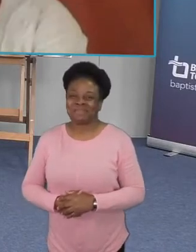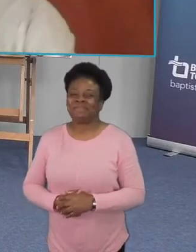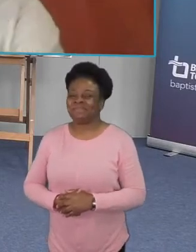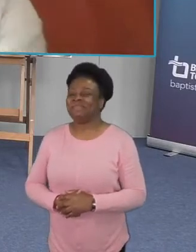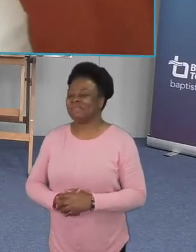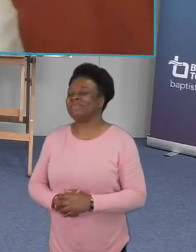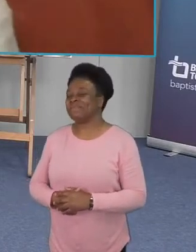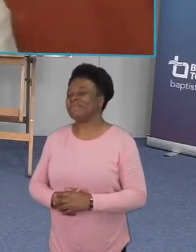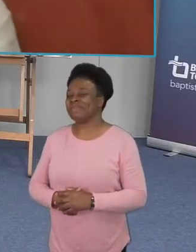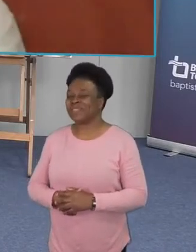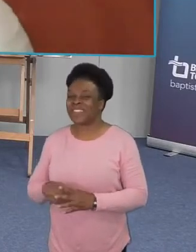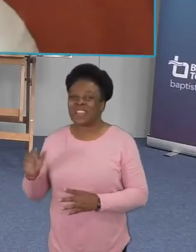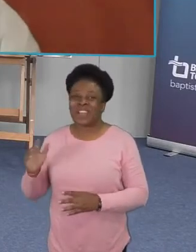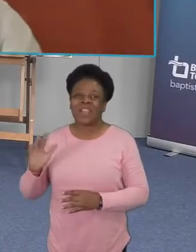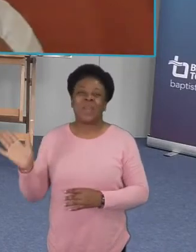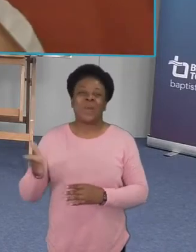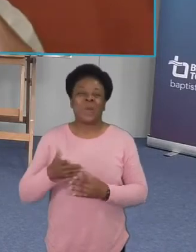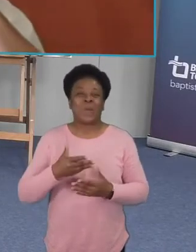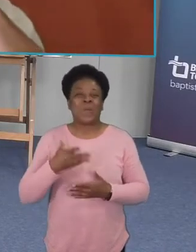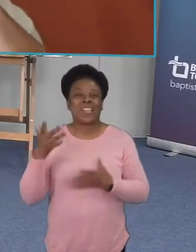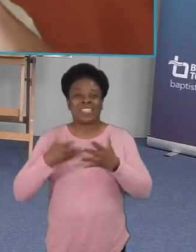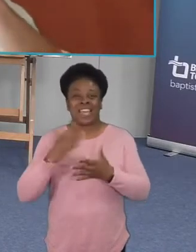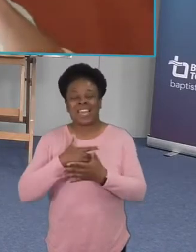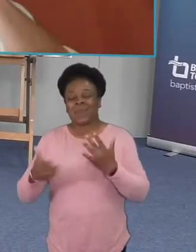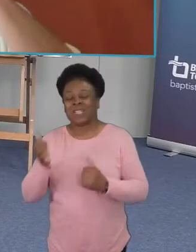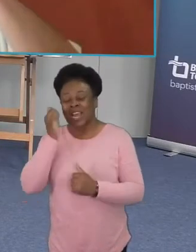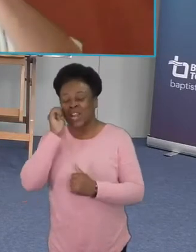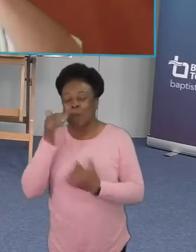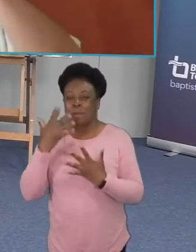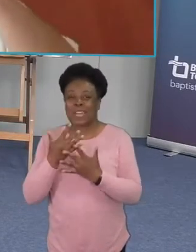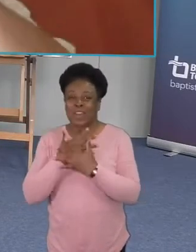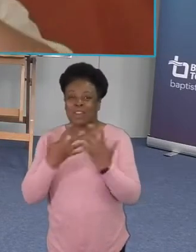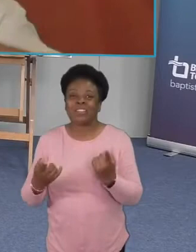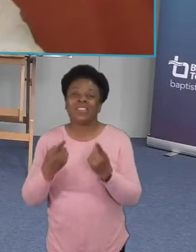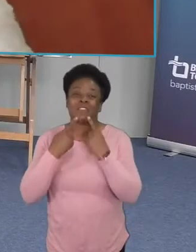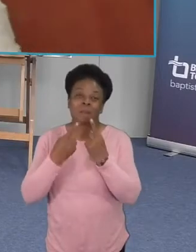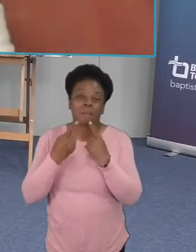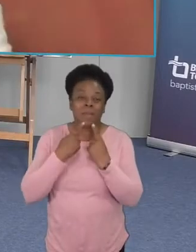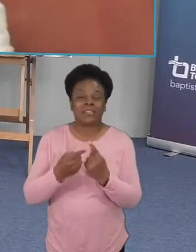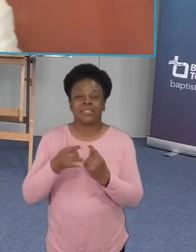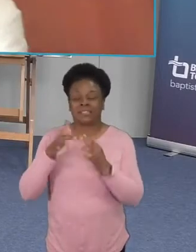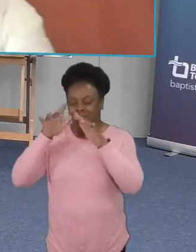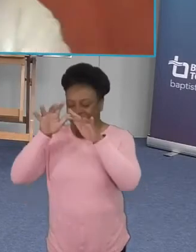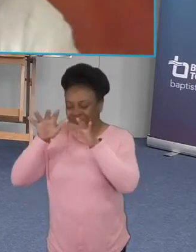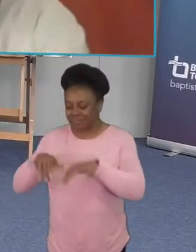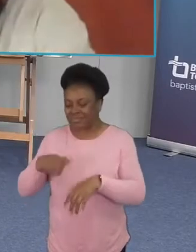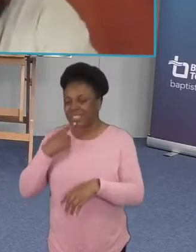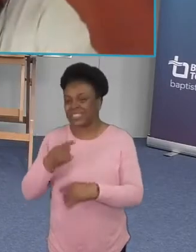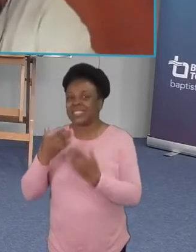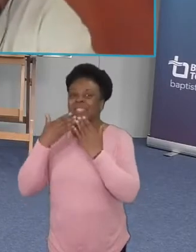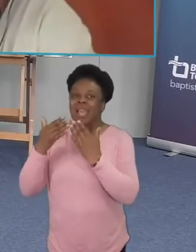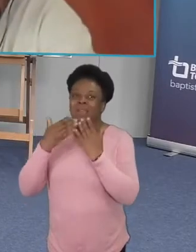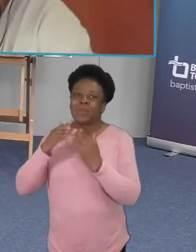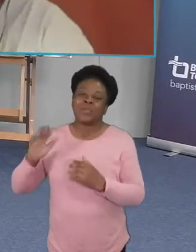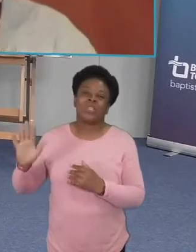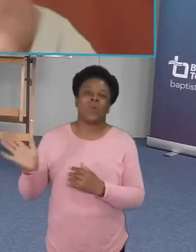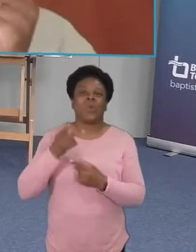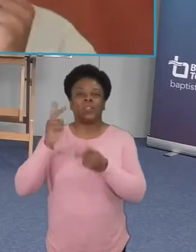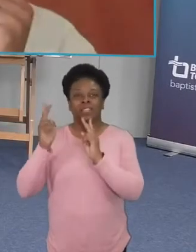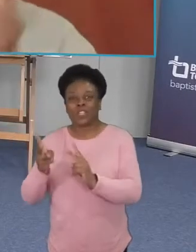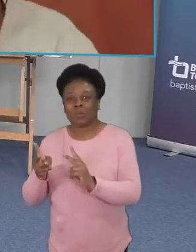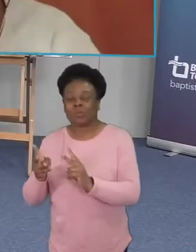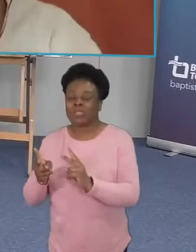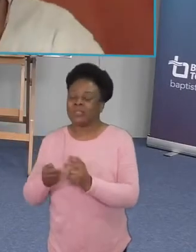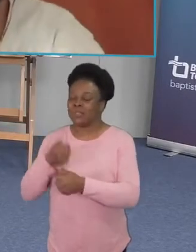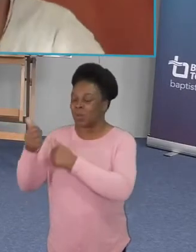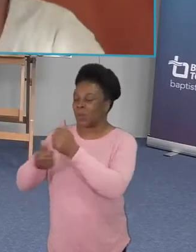yeah for all the sign languages i know there's been so many comments on the chat just saying thank you so much to you all and what a great job you're all